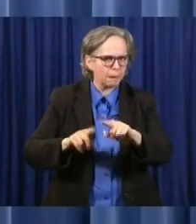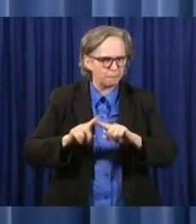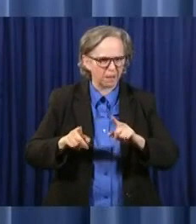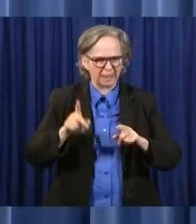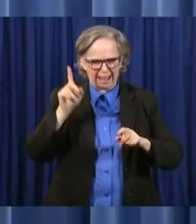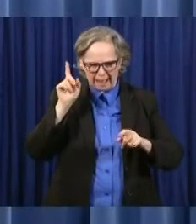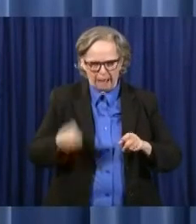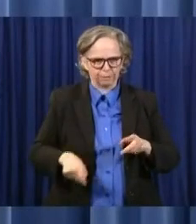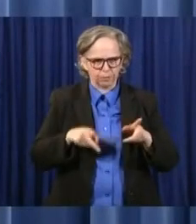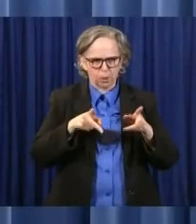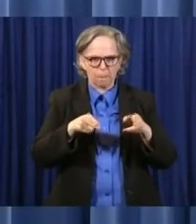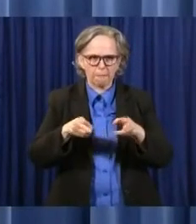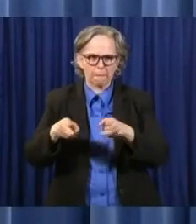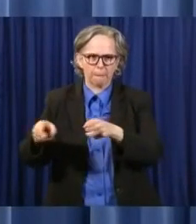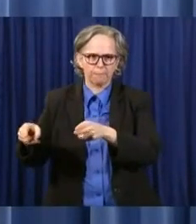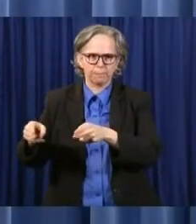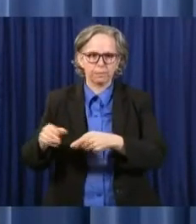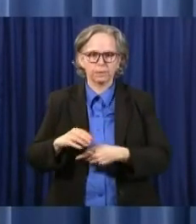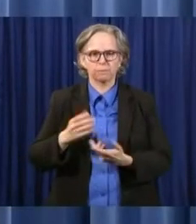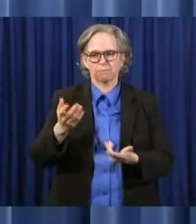and will be here with us for a while.